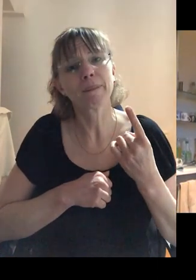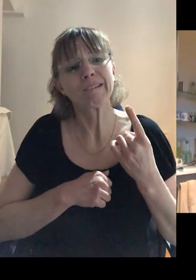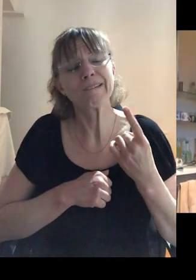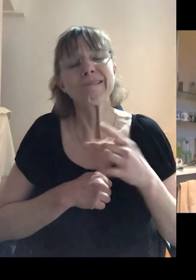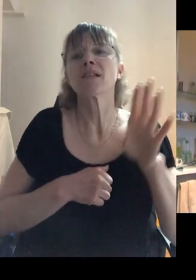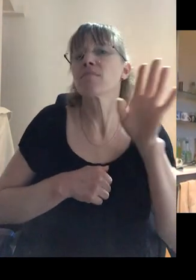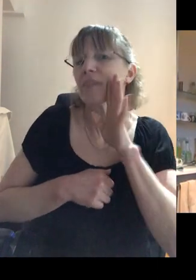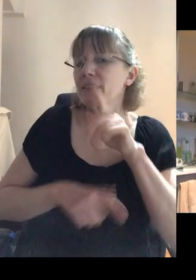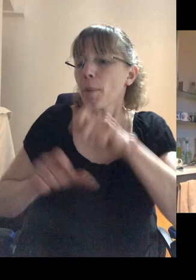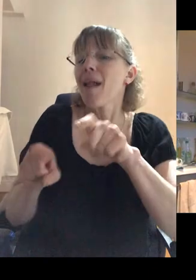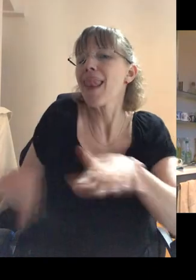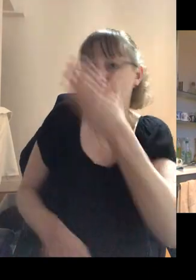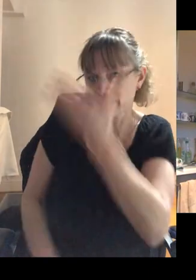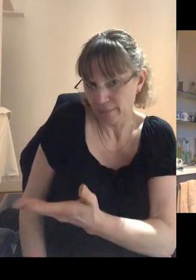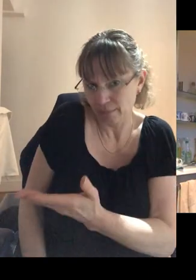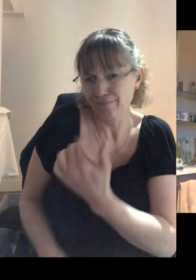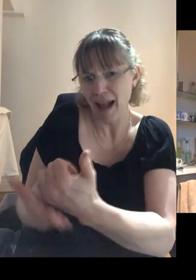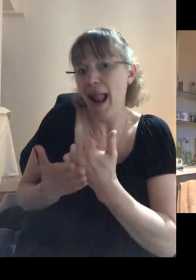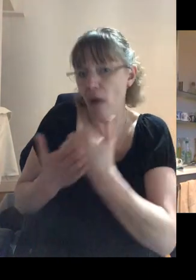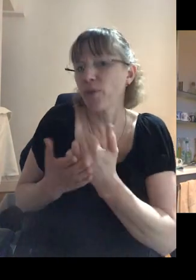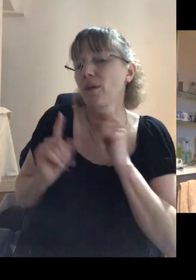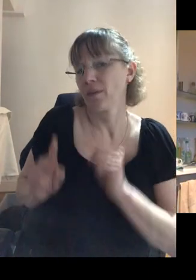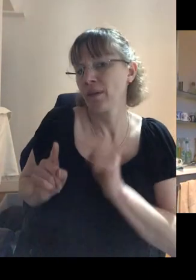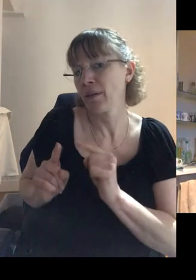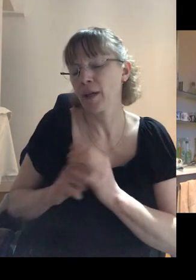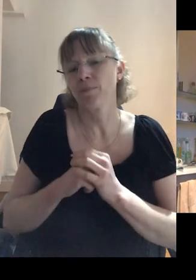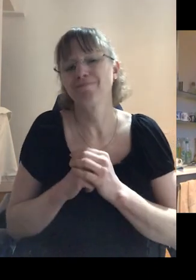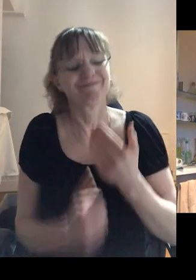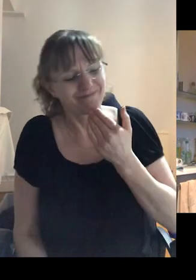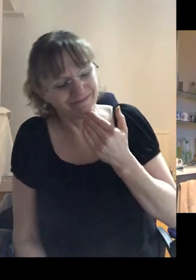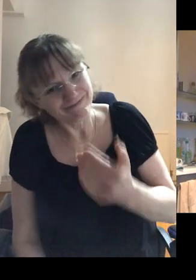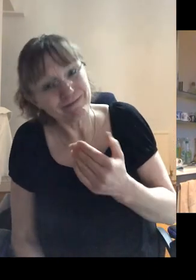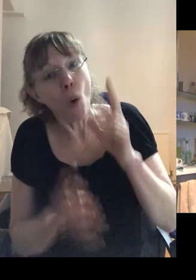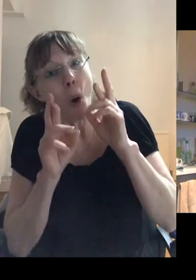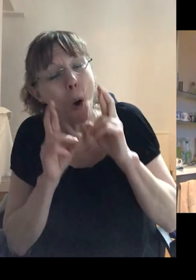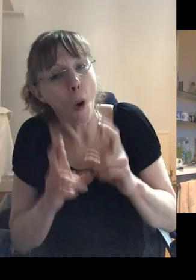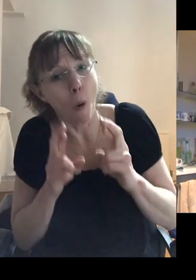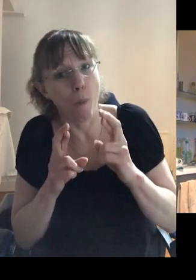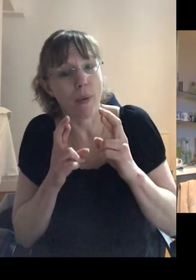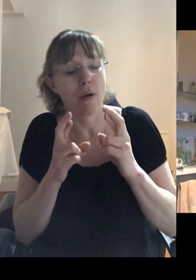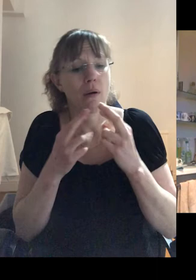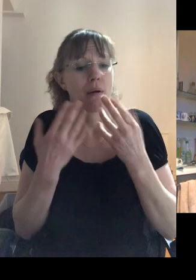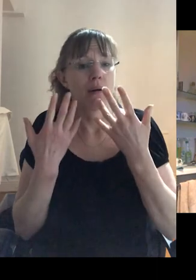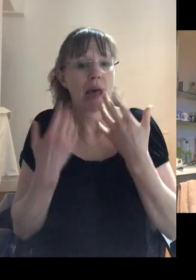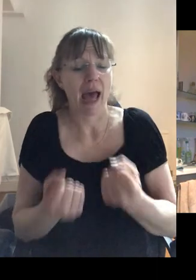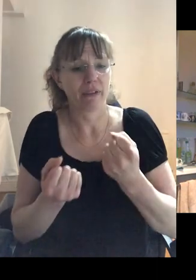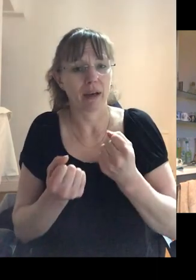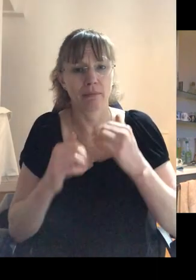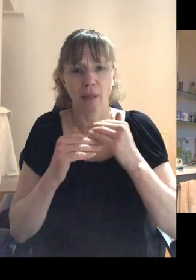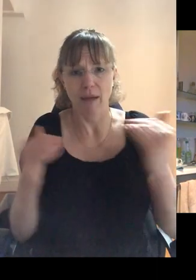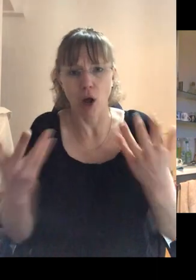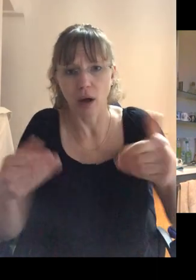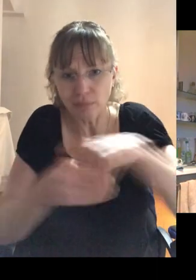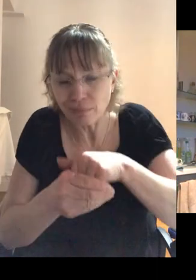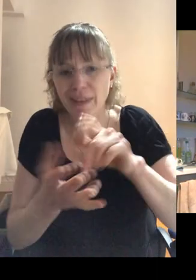it's listening to people like you that is really helpful for that. Well, thank you. I hope that having a level of inclusive